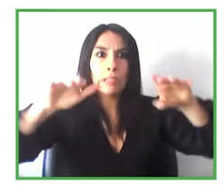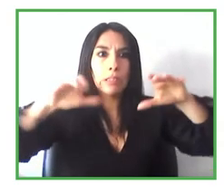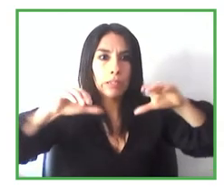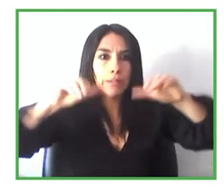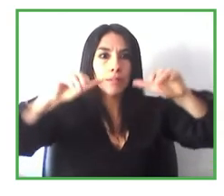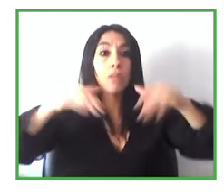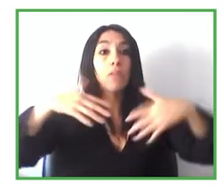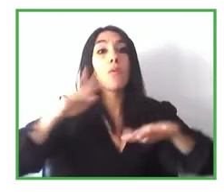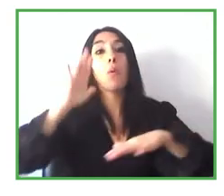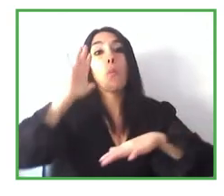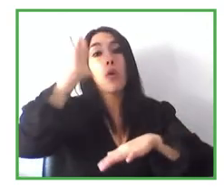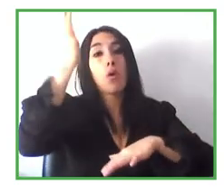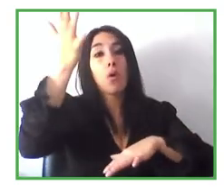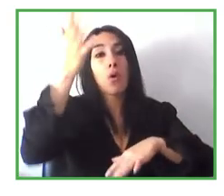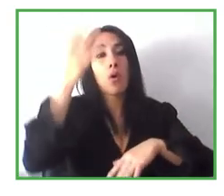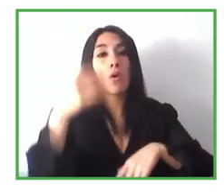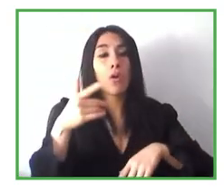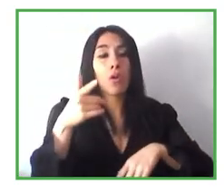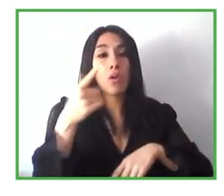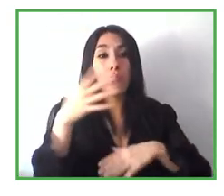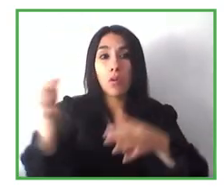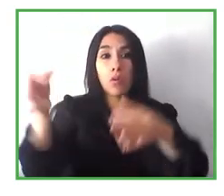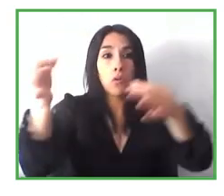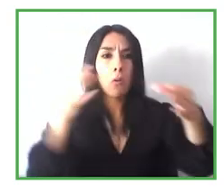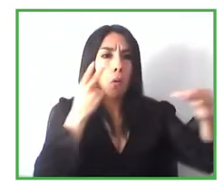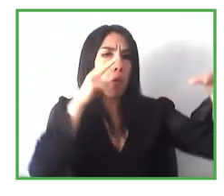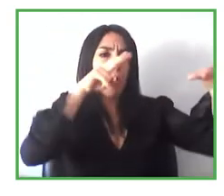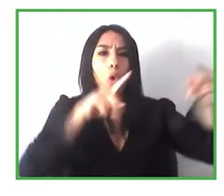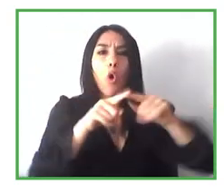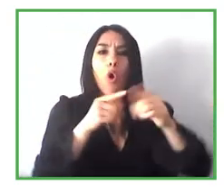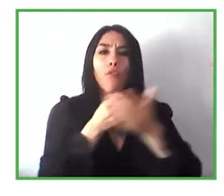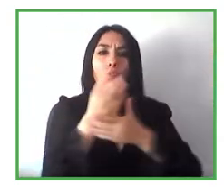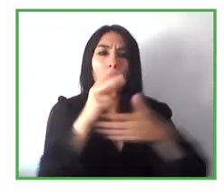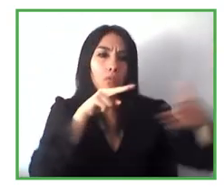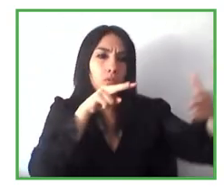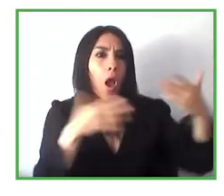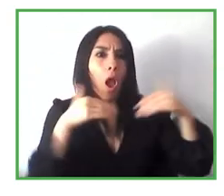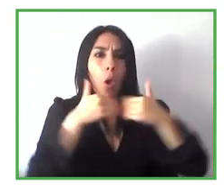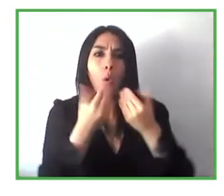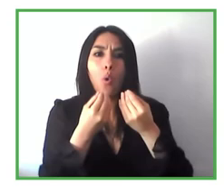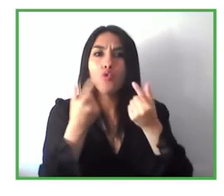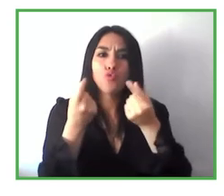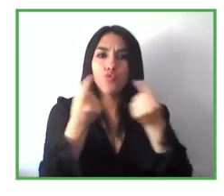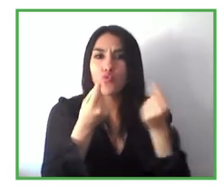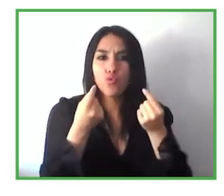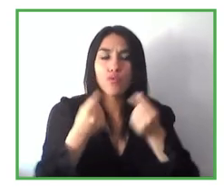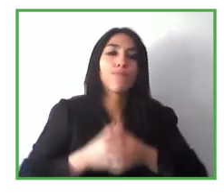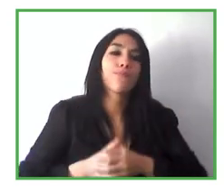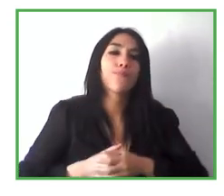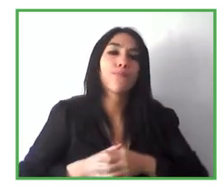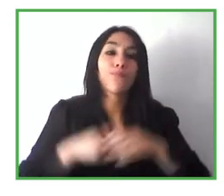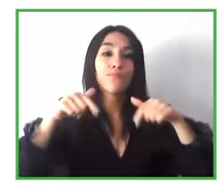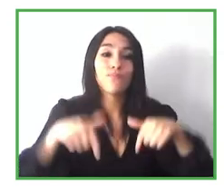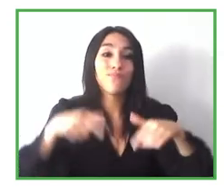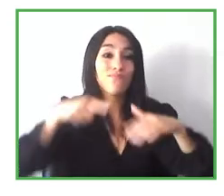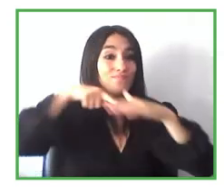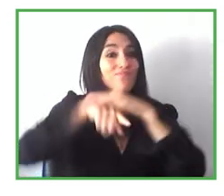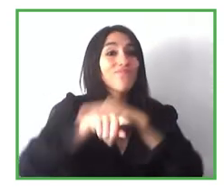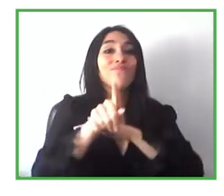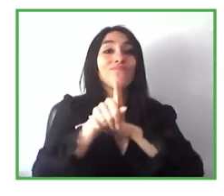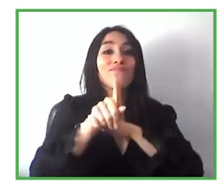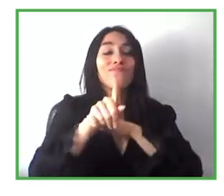So it is very important to have this